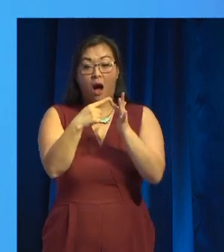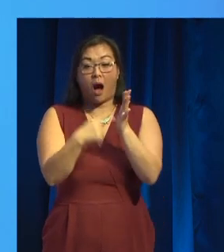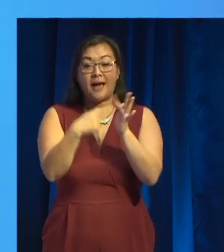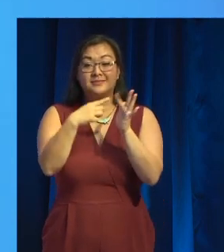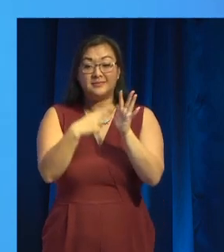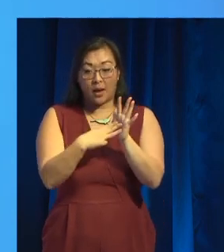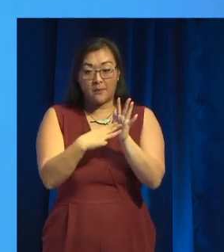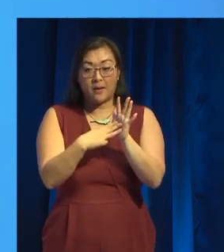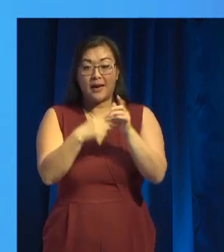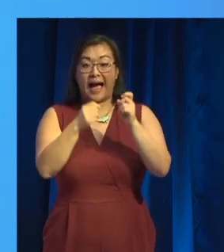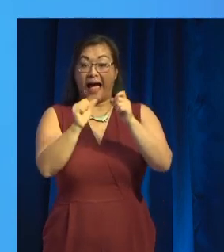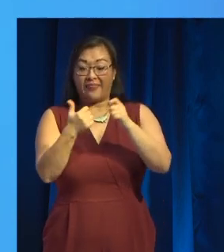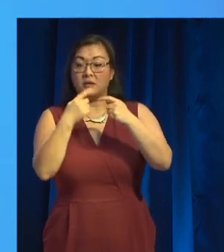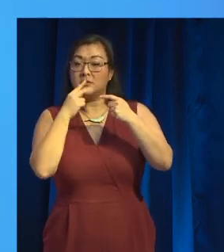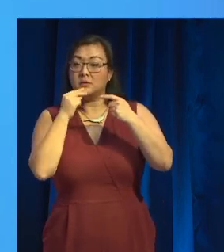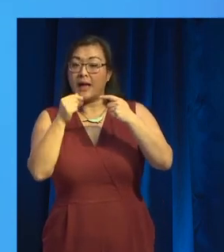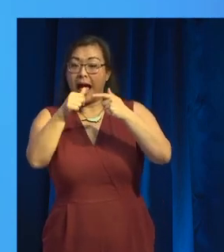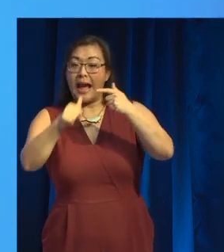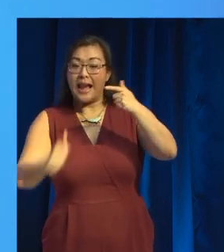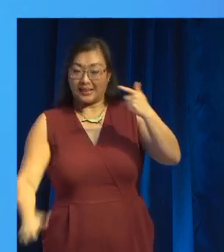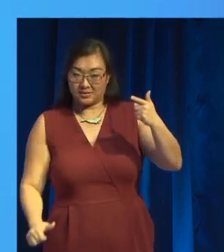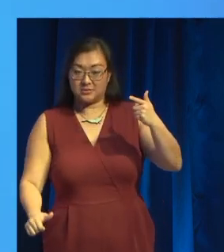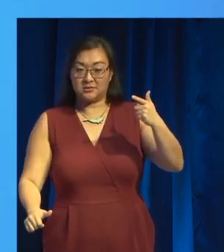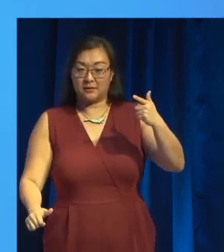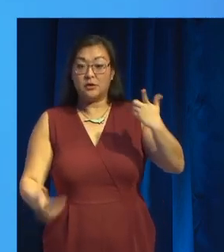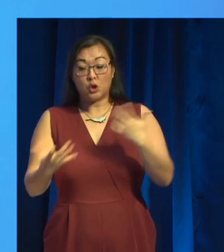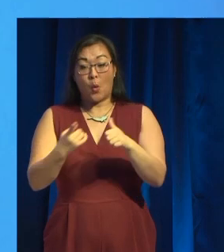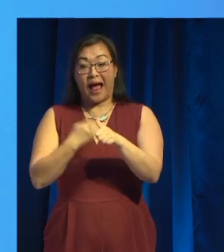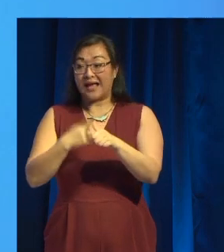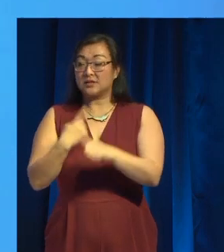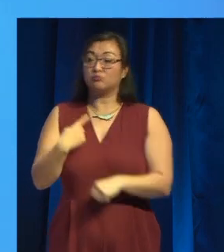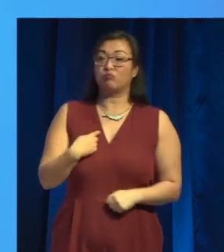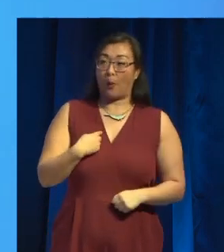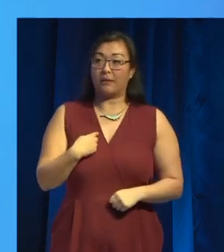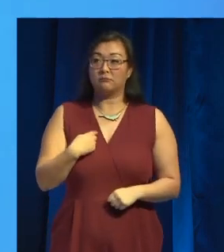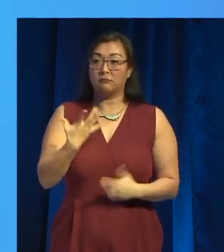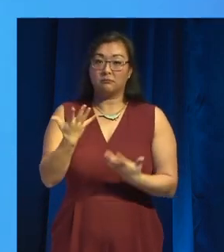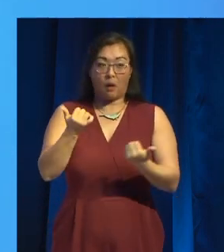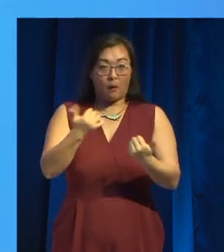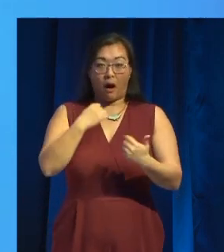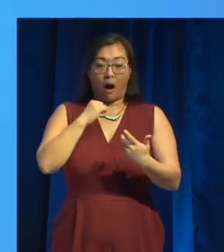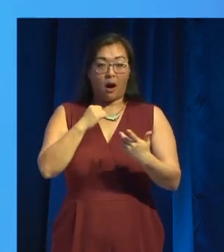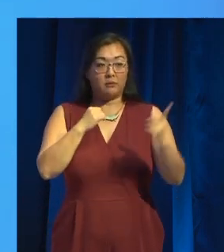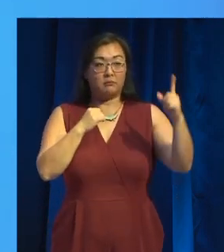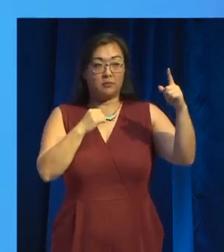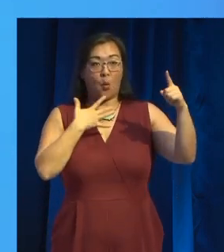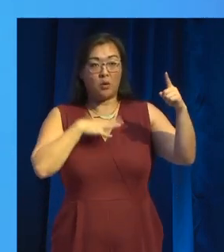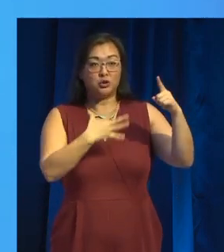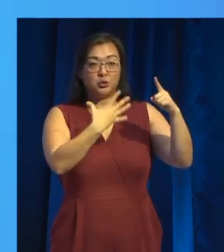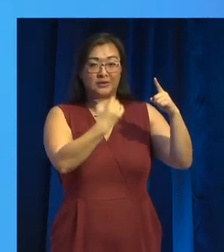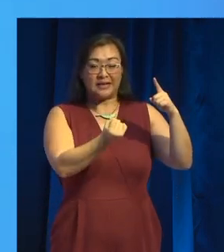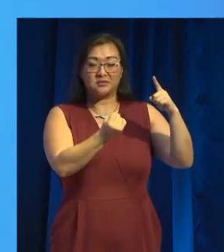through every combination and then give you back one call that says, okay game, the player has got the box. Do what you will.